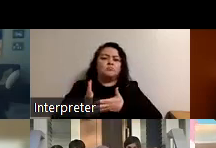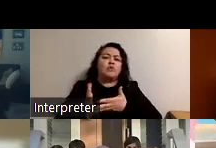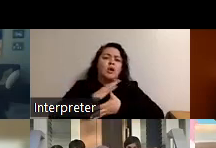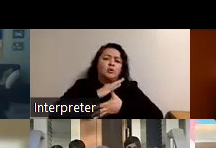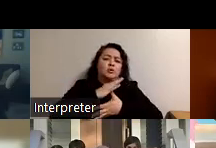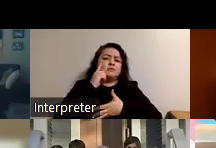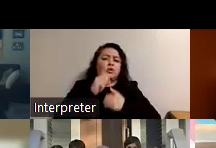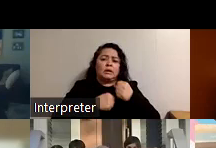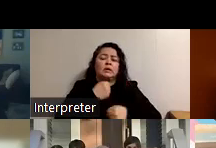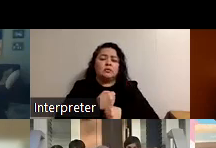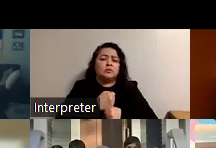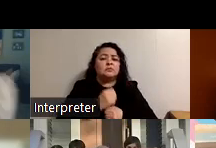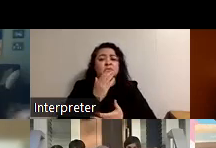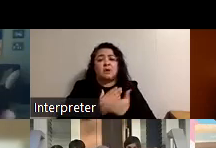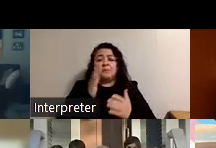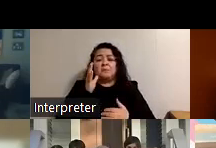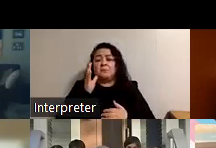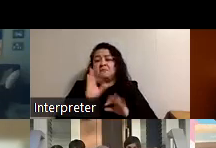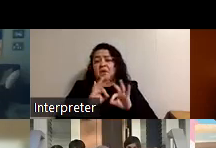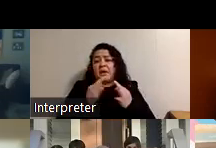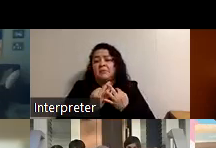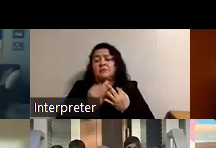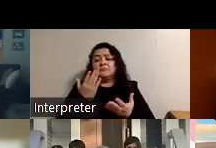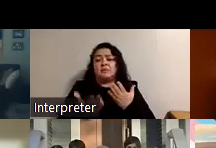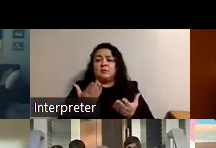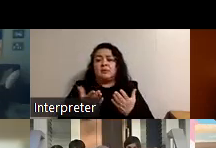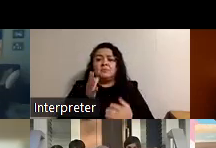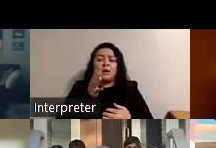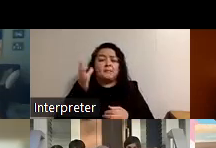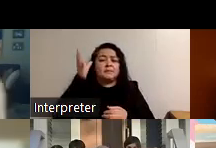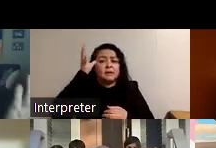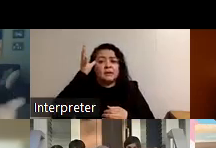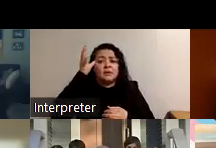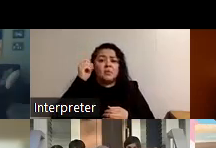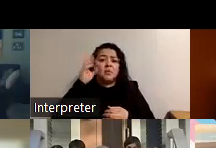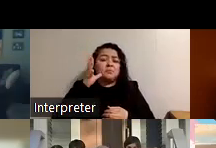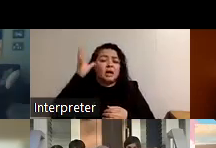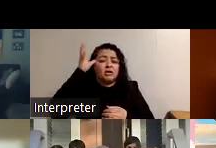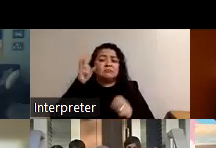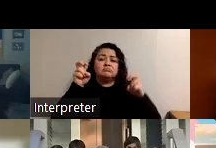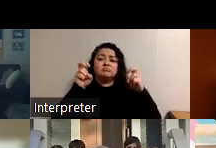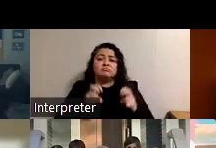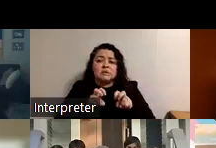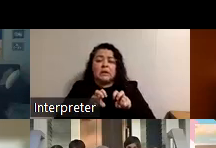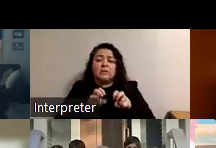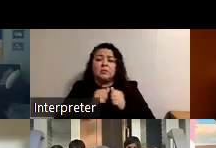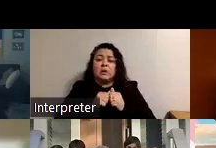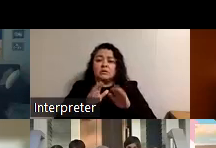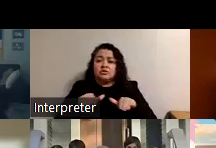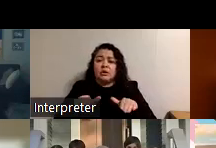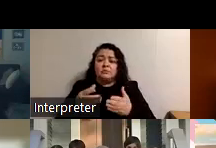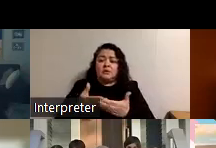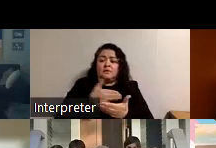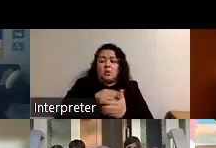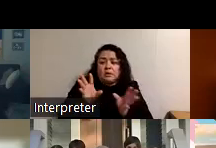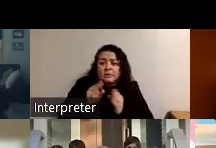for some parents it might for some families it might be mom and dad or parents sitting down with the child before the meeting